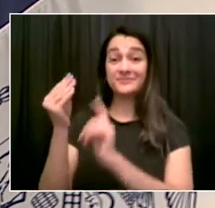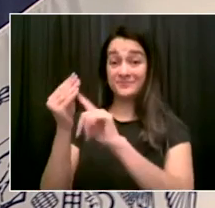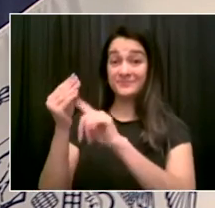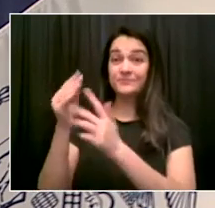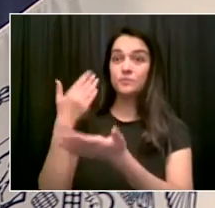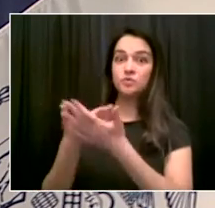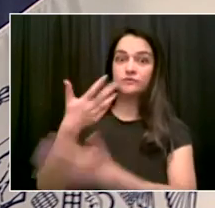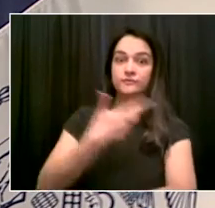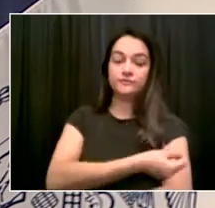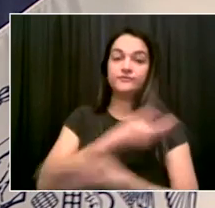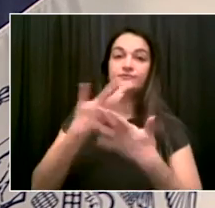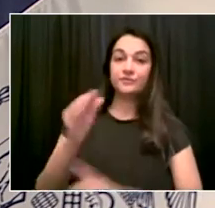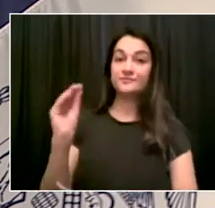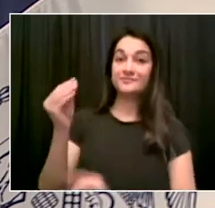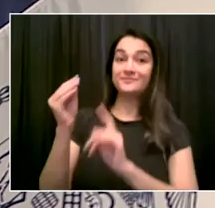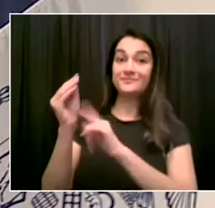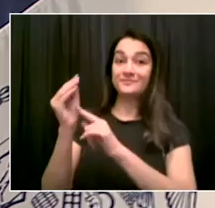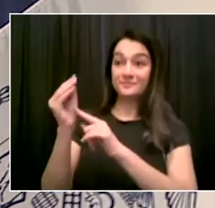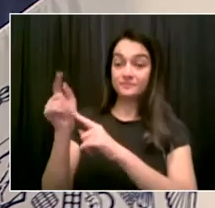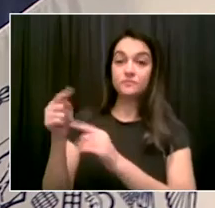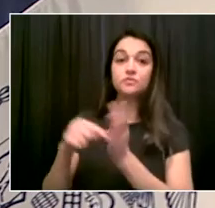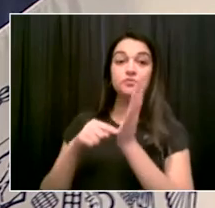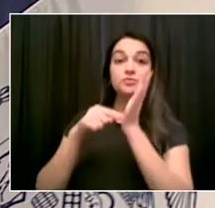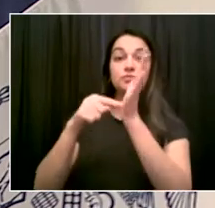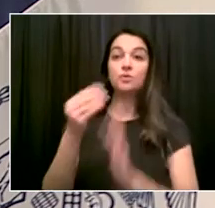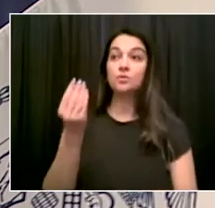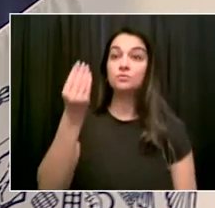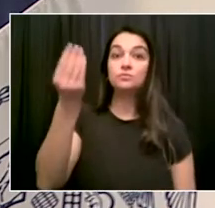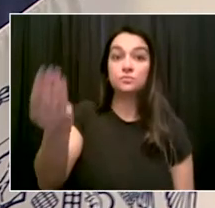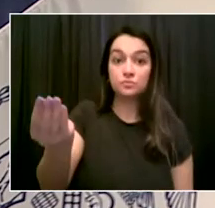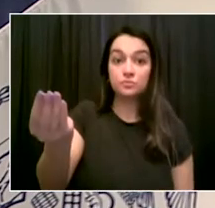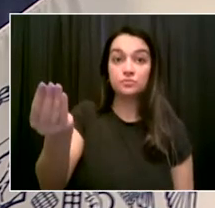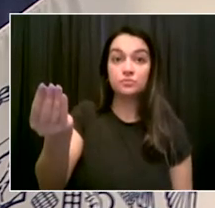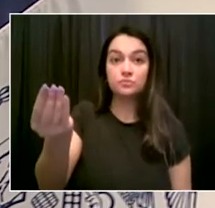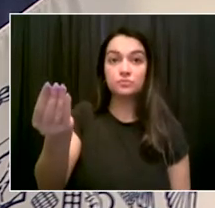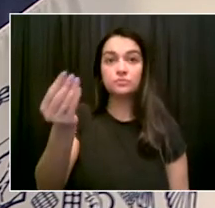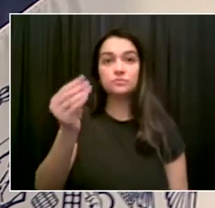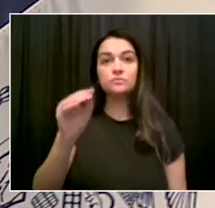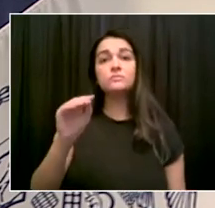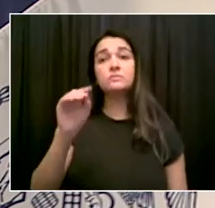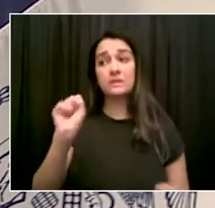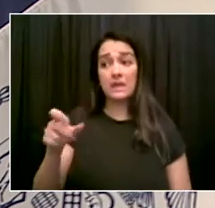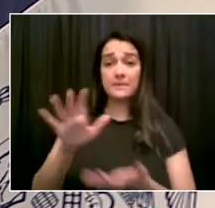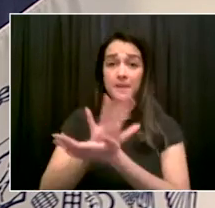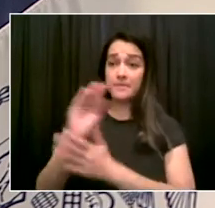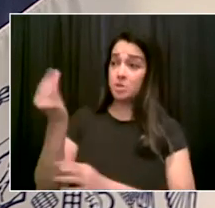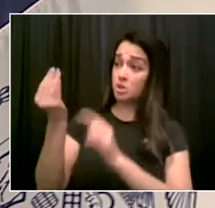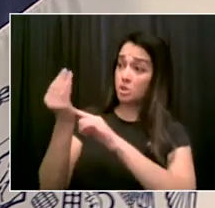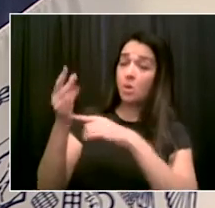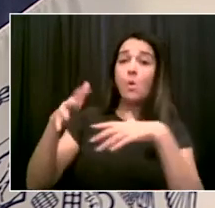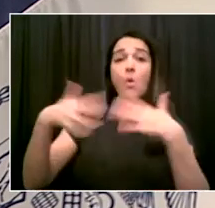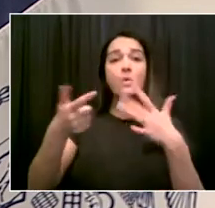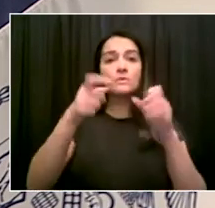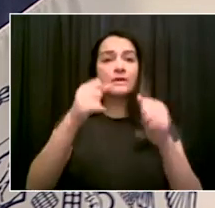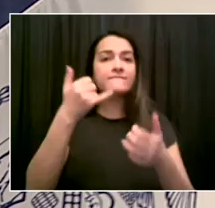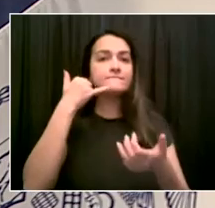or the Excelsior app from the state. Any of those will do. So it's simple. Just show it and you're in.